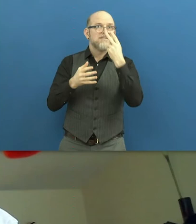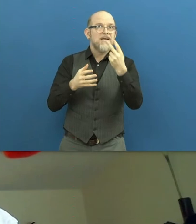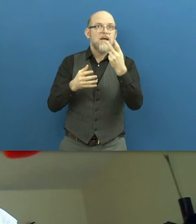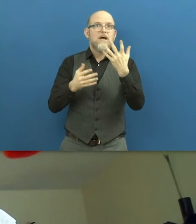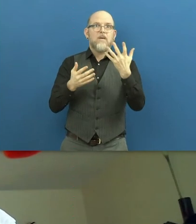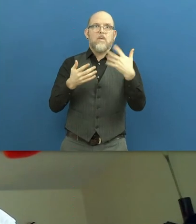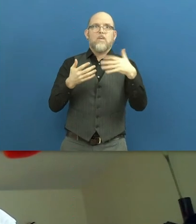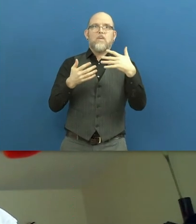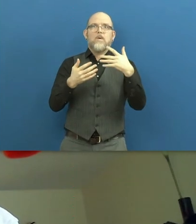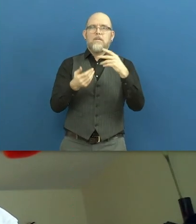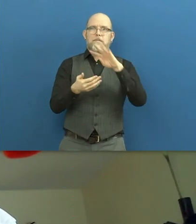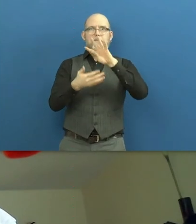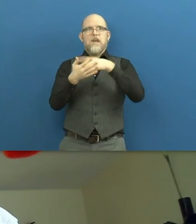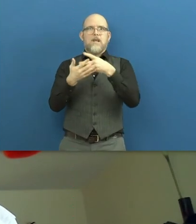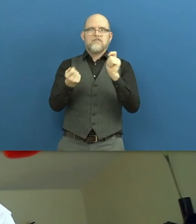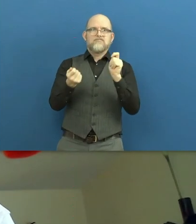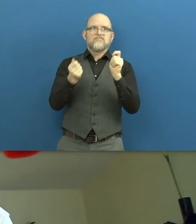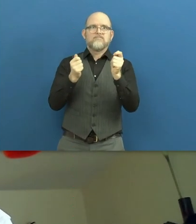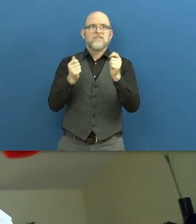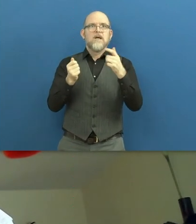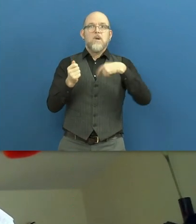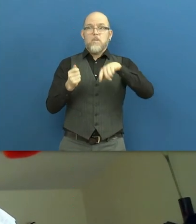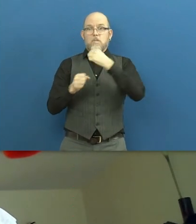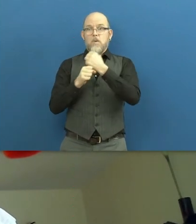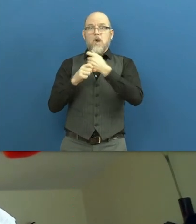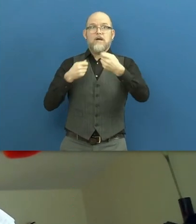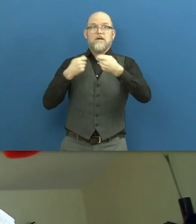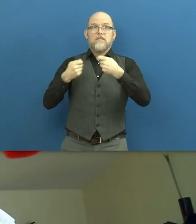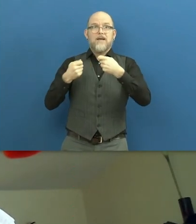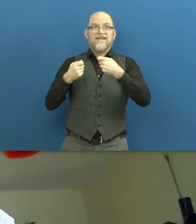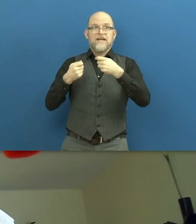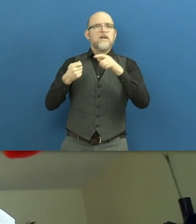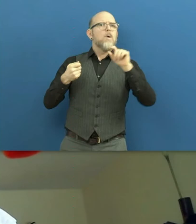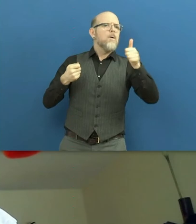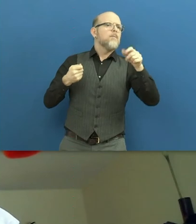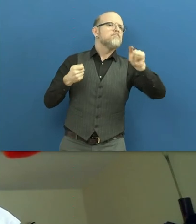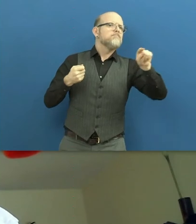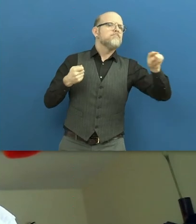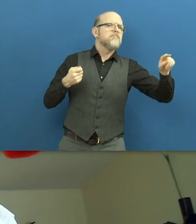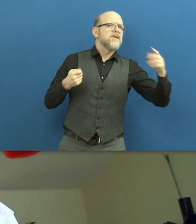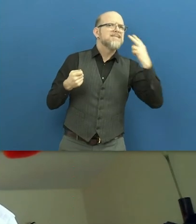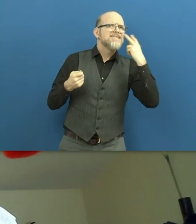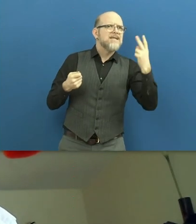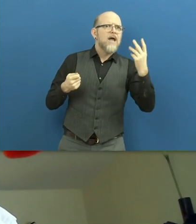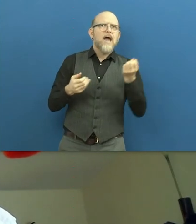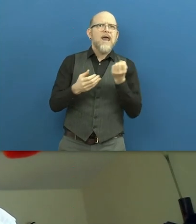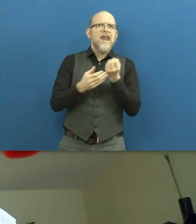focus on the use of technology in employment, amongst many other things. Information and communication